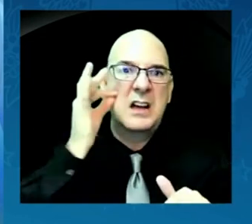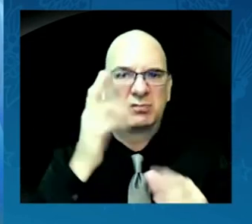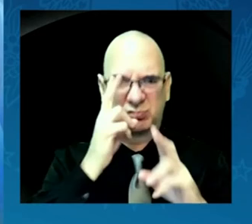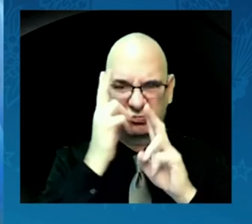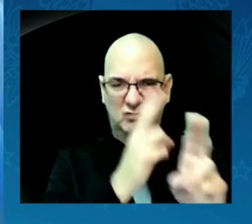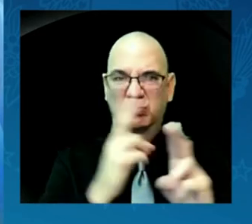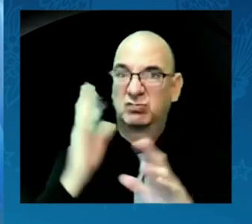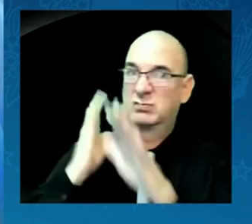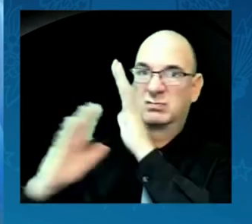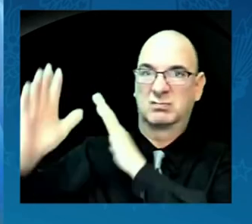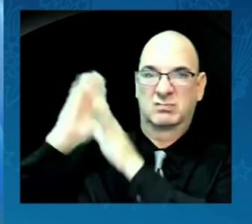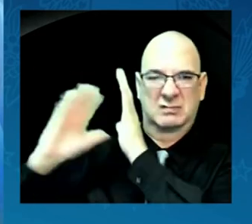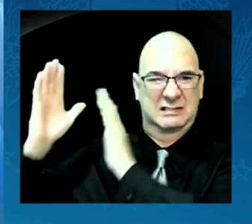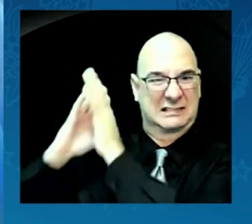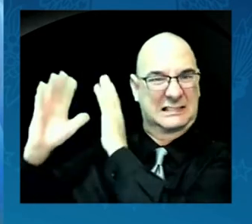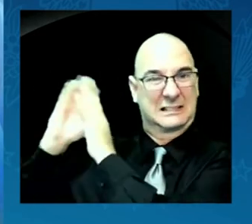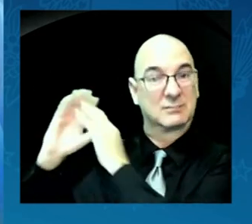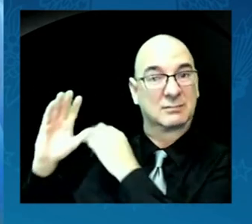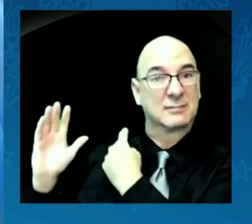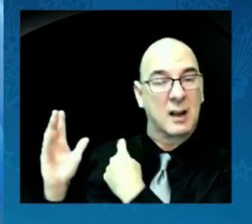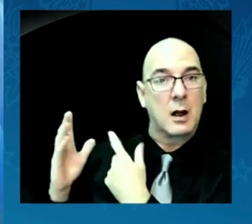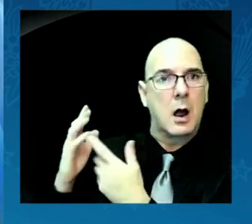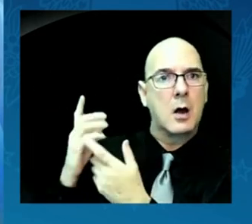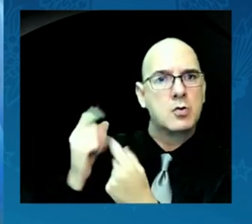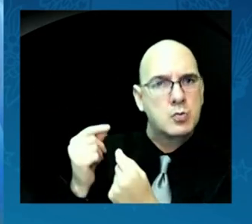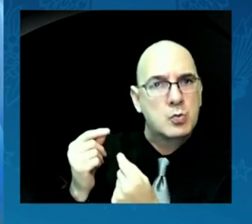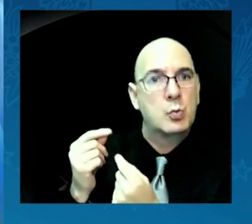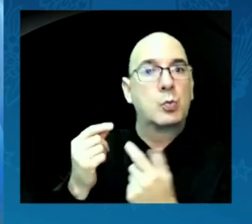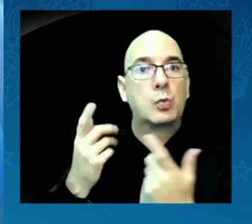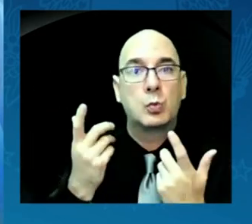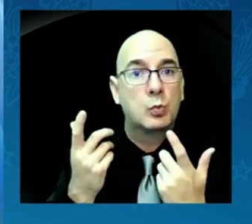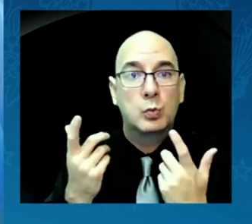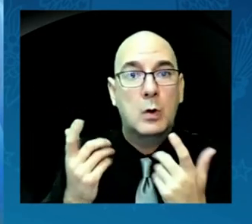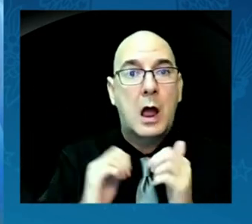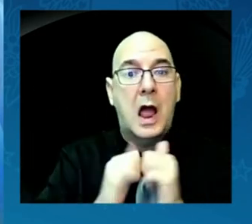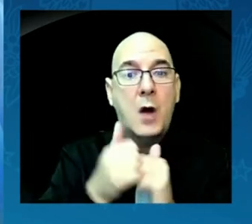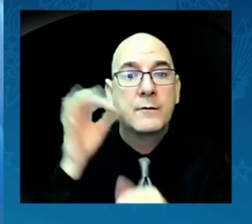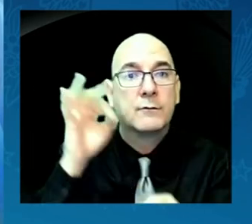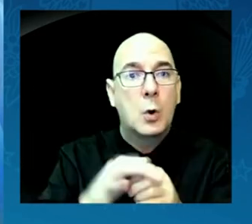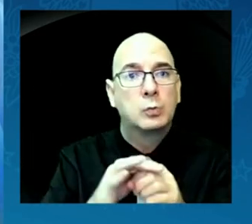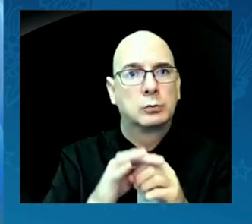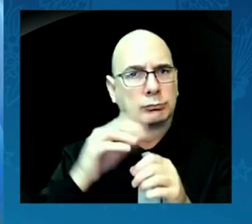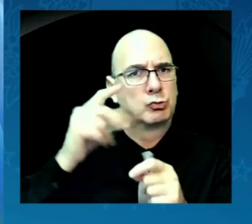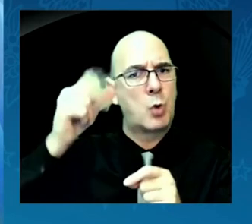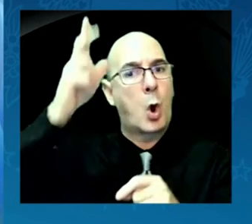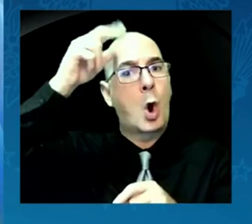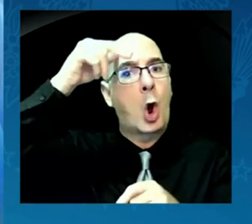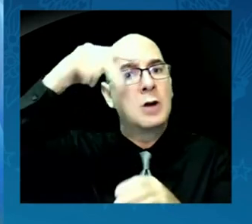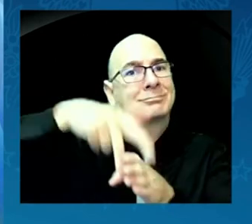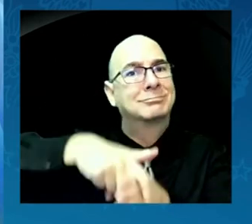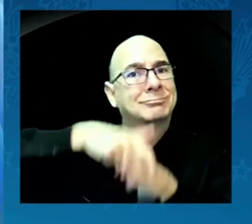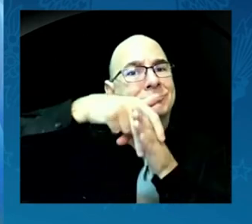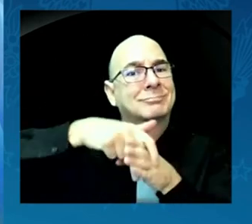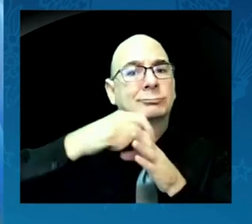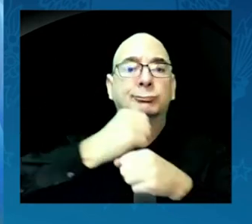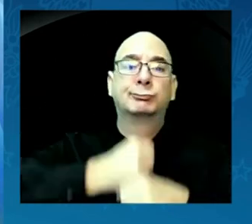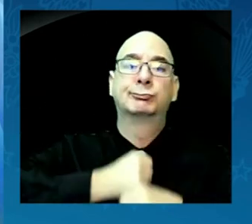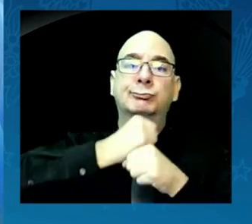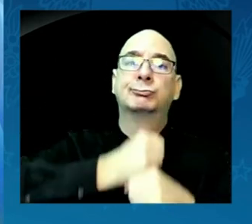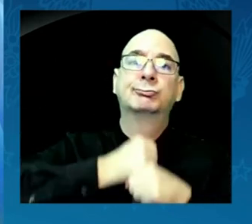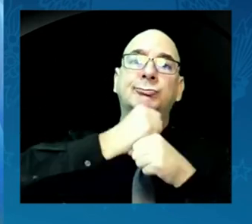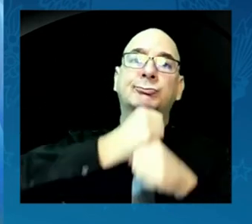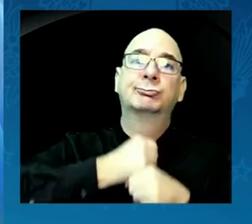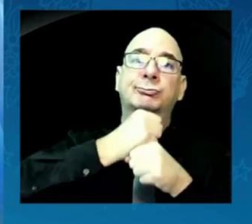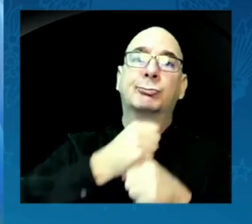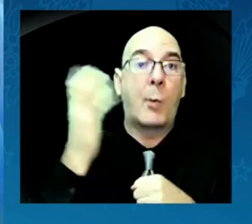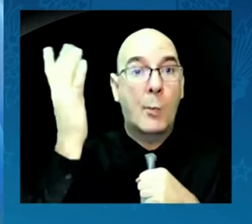polls on her horse. And when she explained why, she said that she voted for